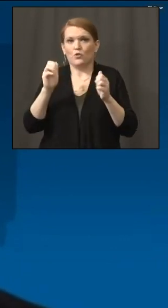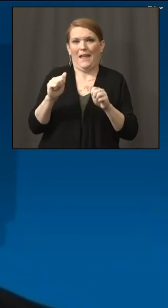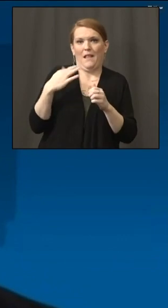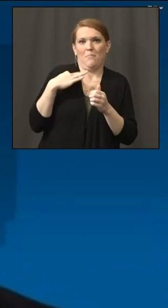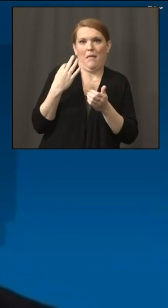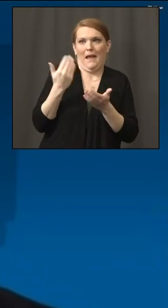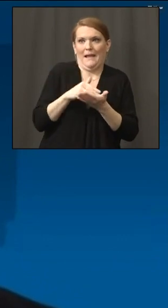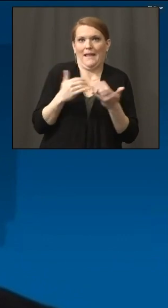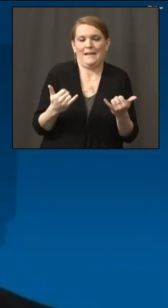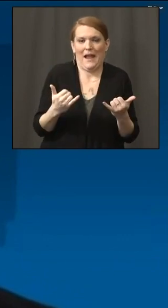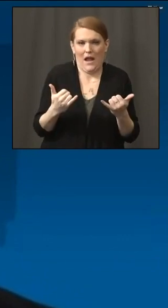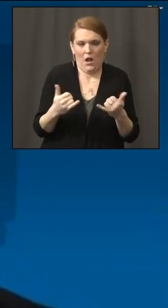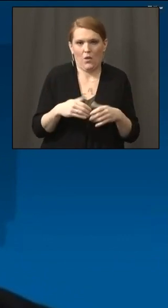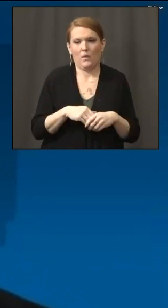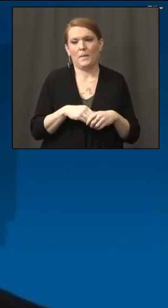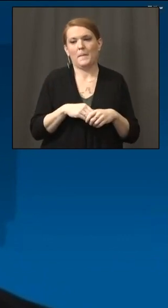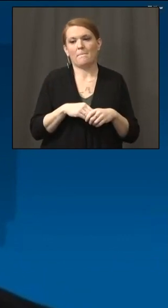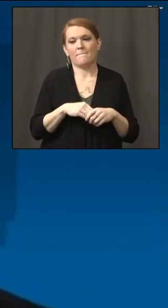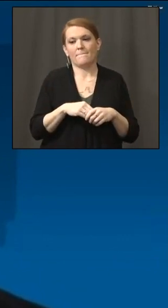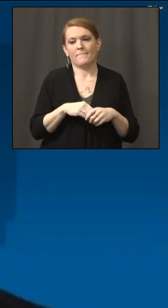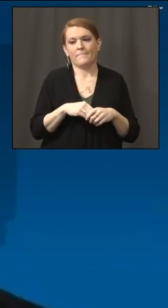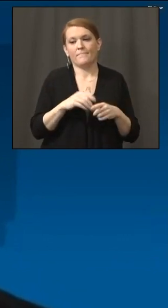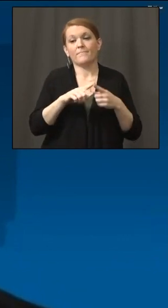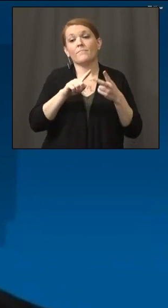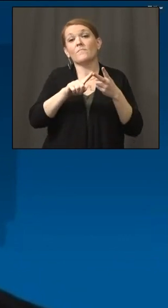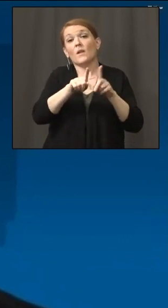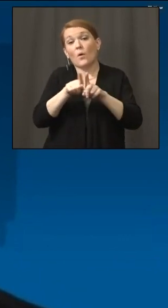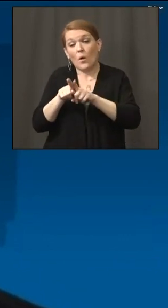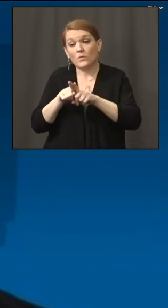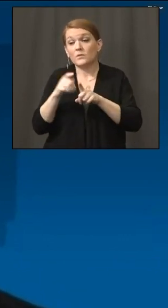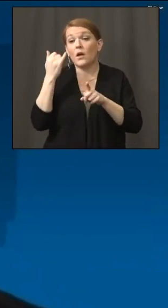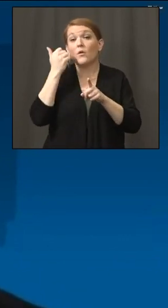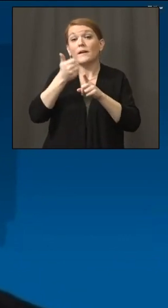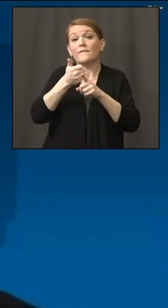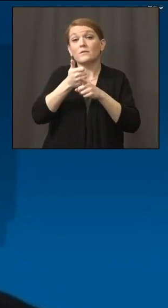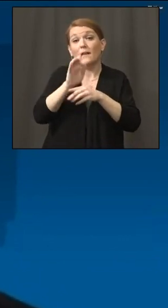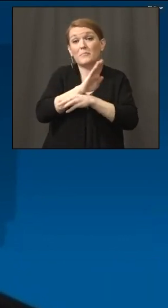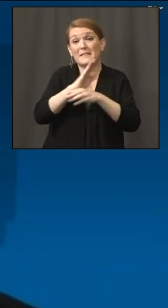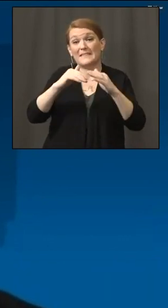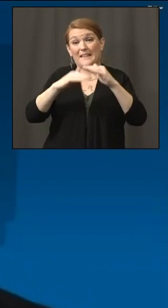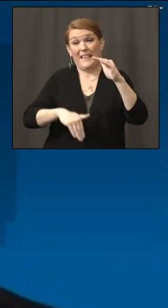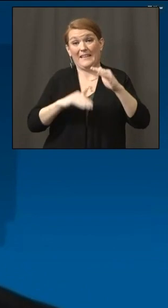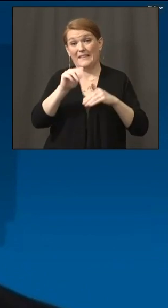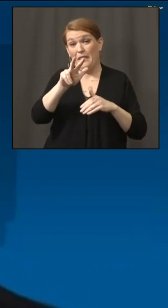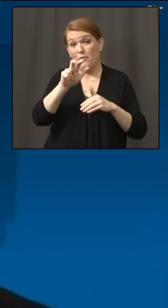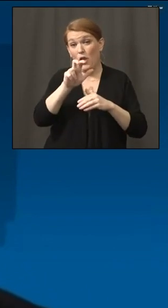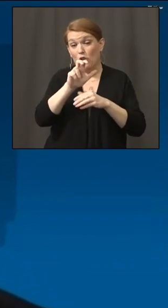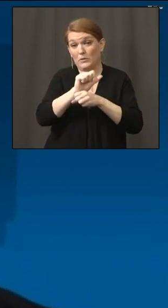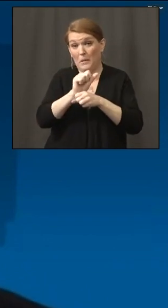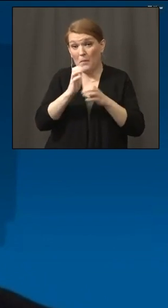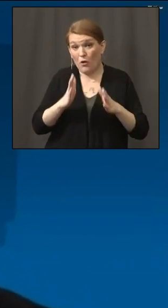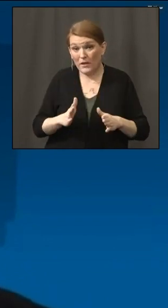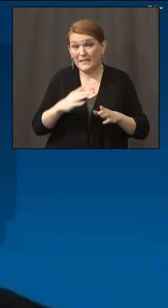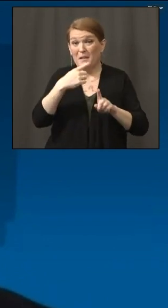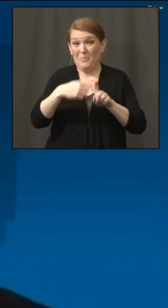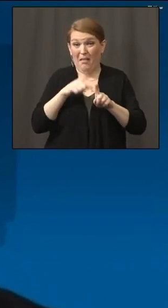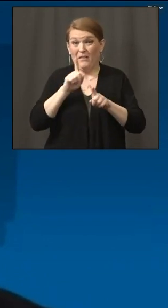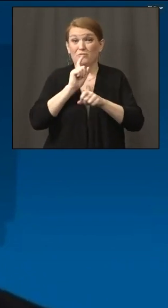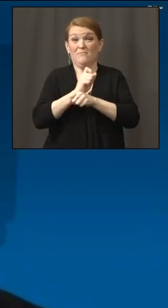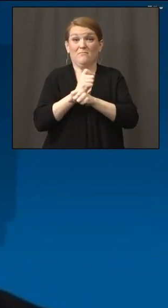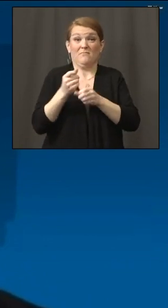business that has no more than 300 employees and has experienced a revenue loss